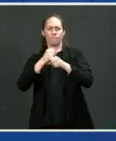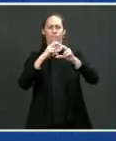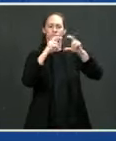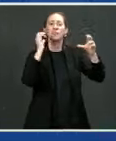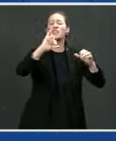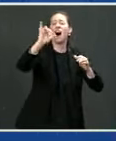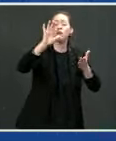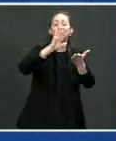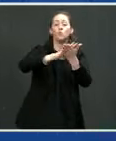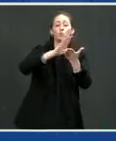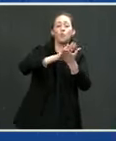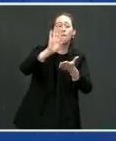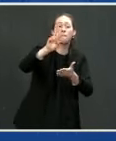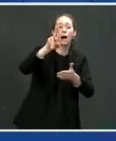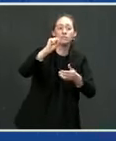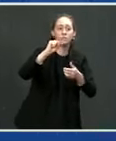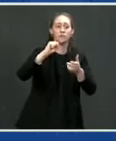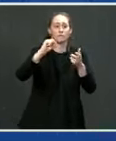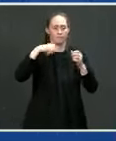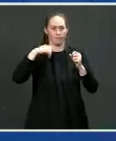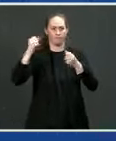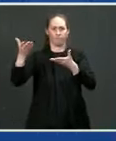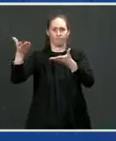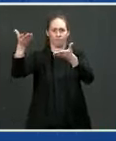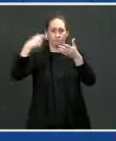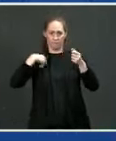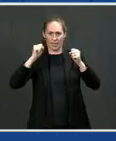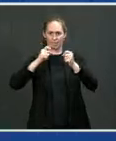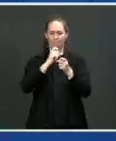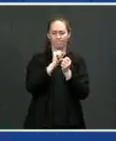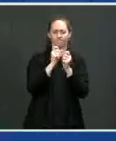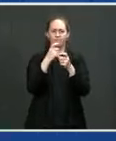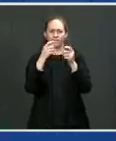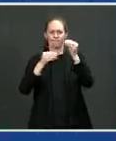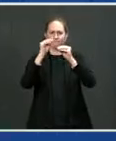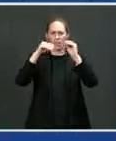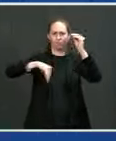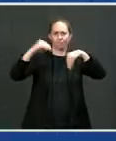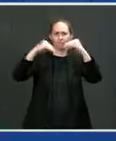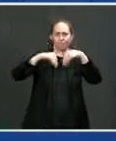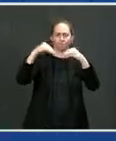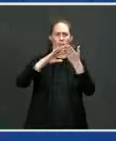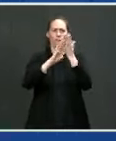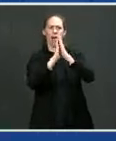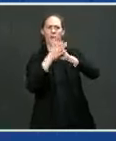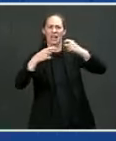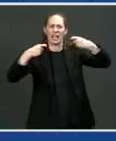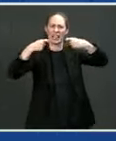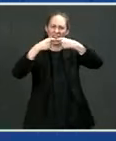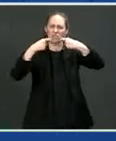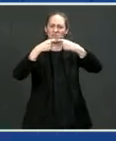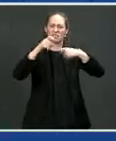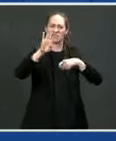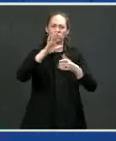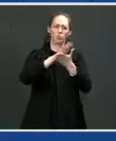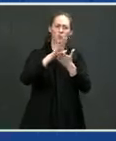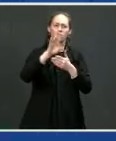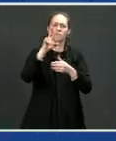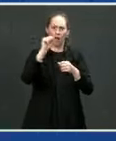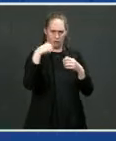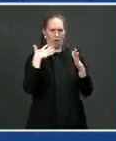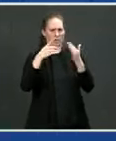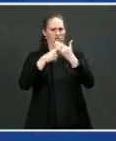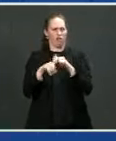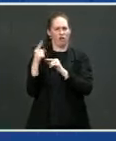electrify them with our systems. So we just started this program with them last year. But I have to tell you, I'm incredibly excited